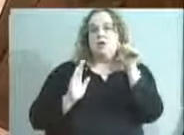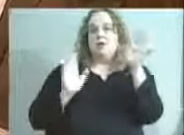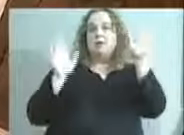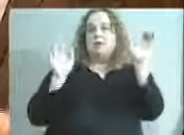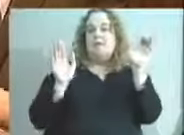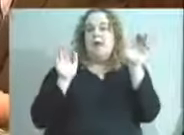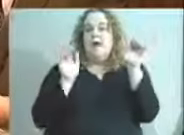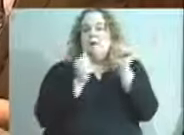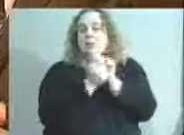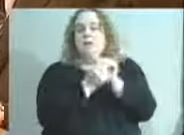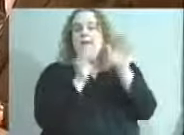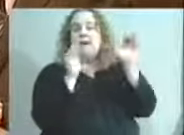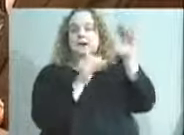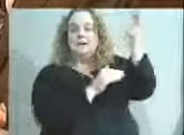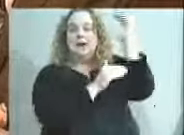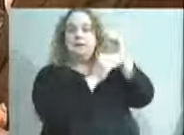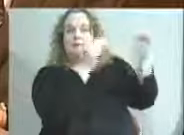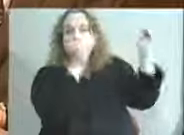McGowan.